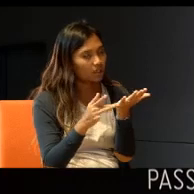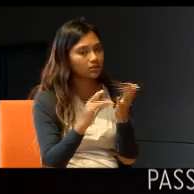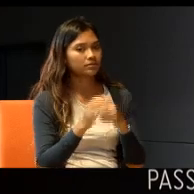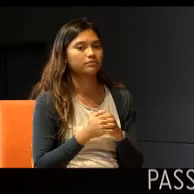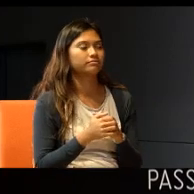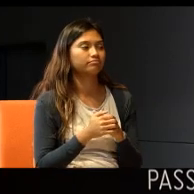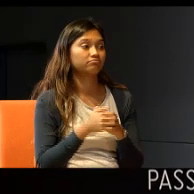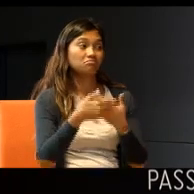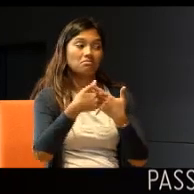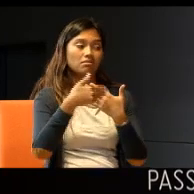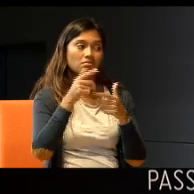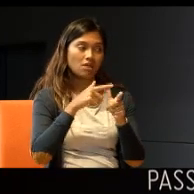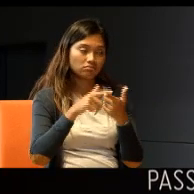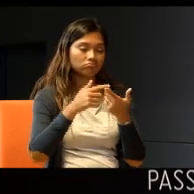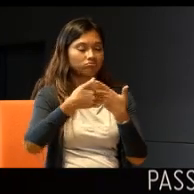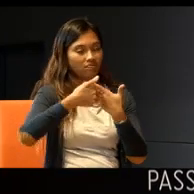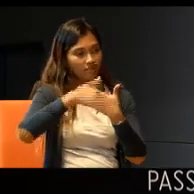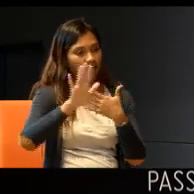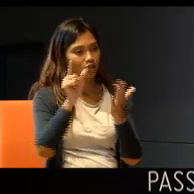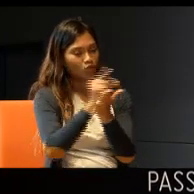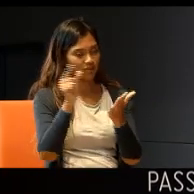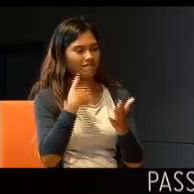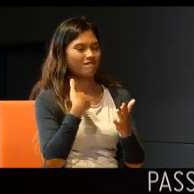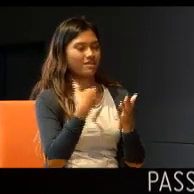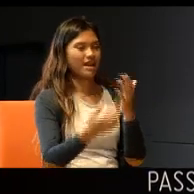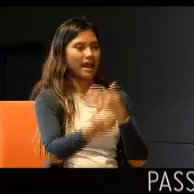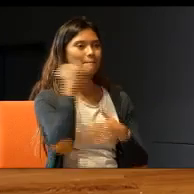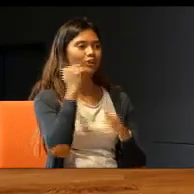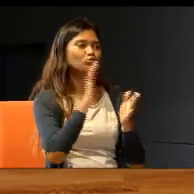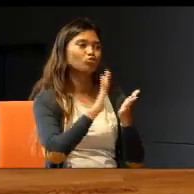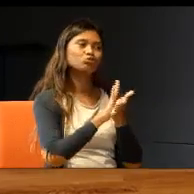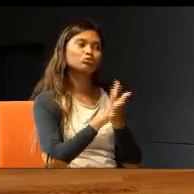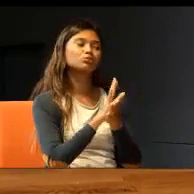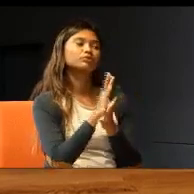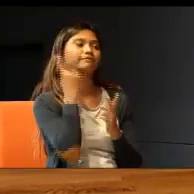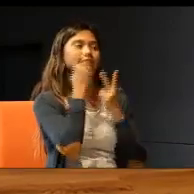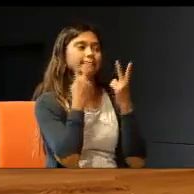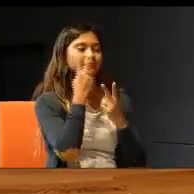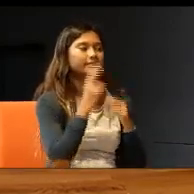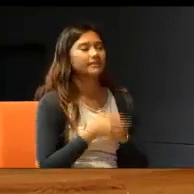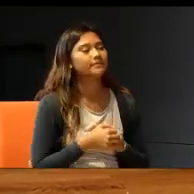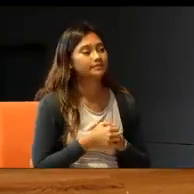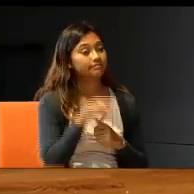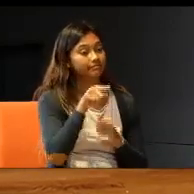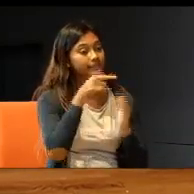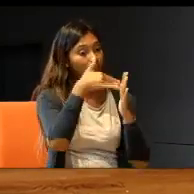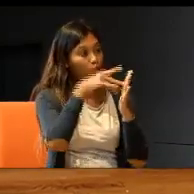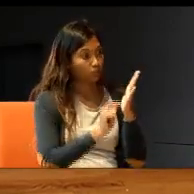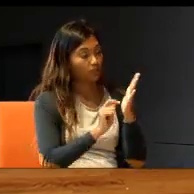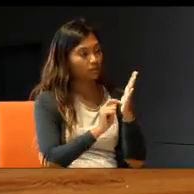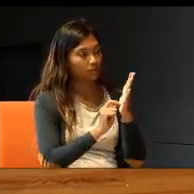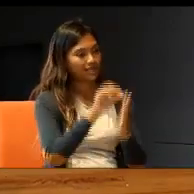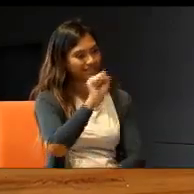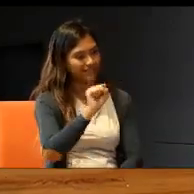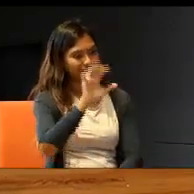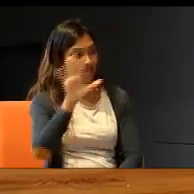after he graduated, from poly. These students, during weekends, Saturdays, and Sundays,